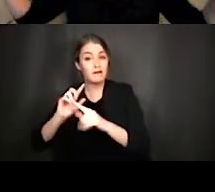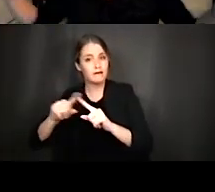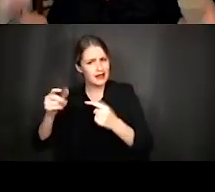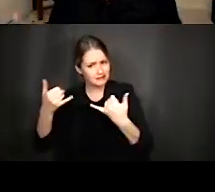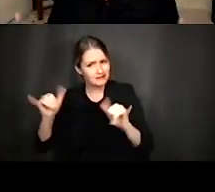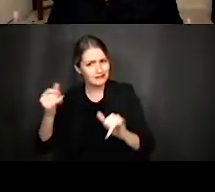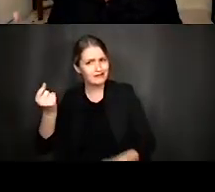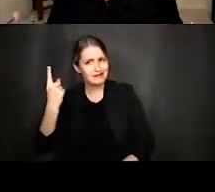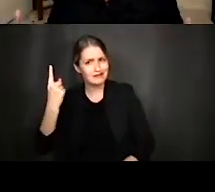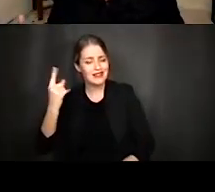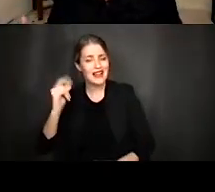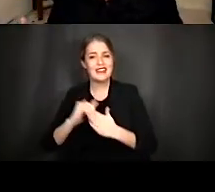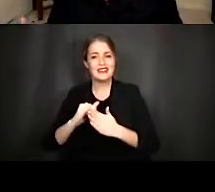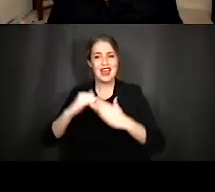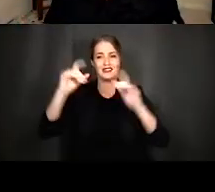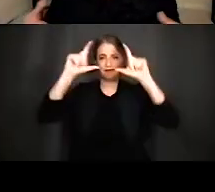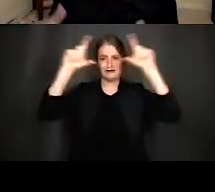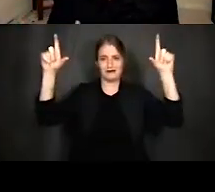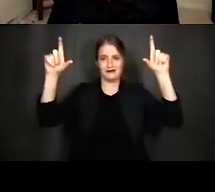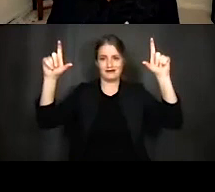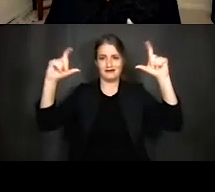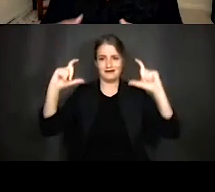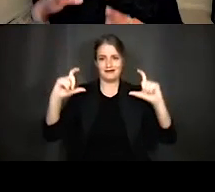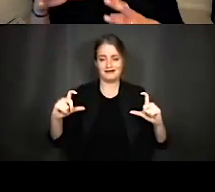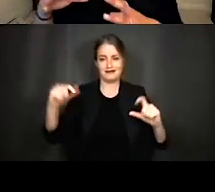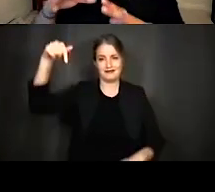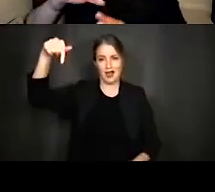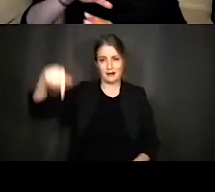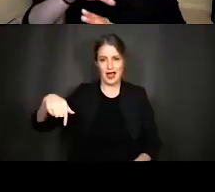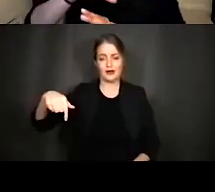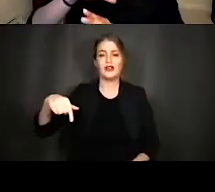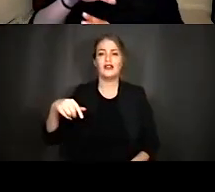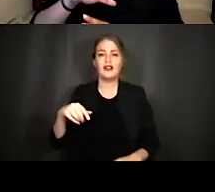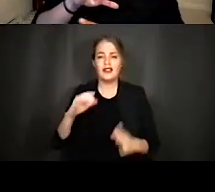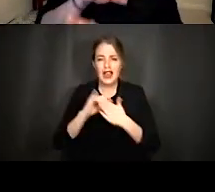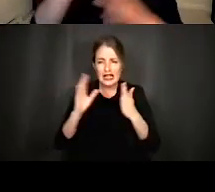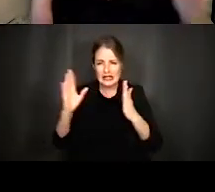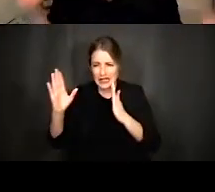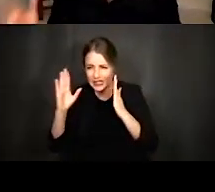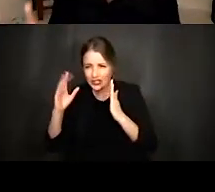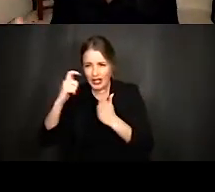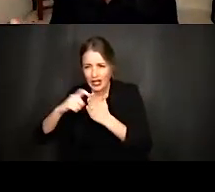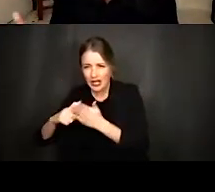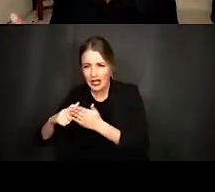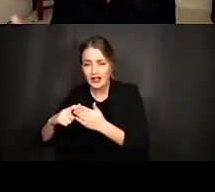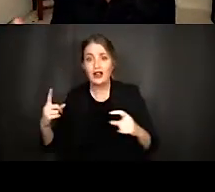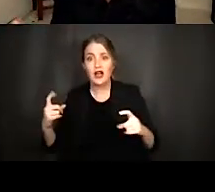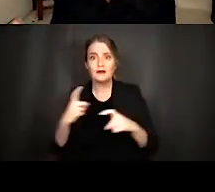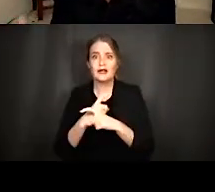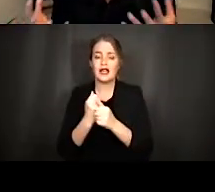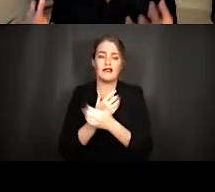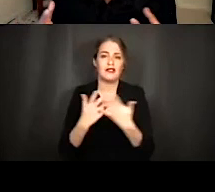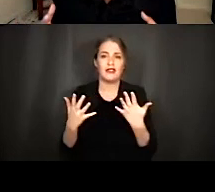top-down level of processing and attention and kind of the the complexity of everything that's